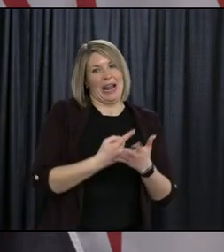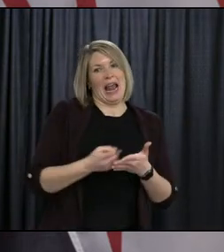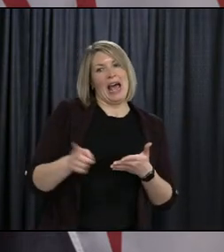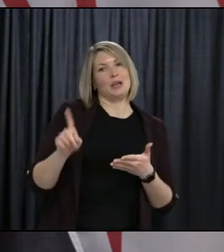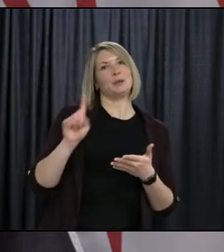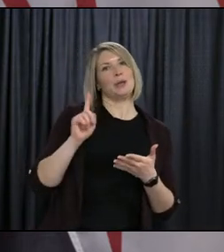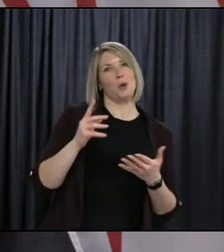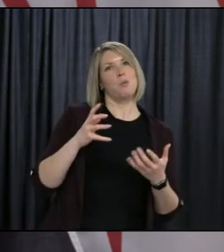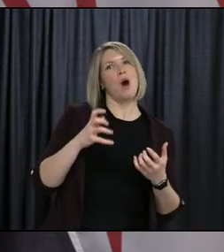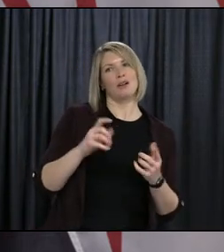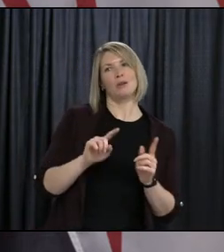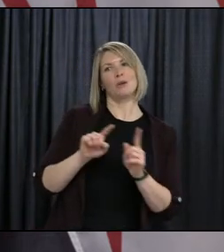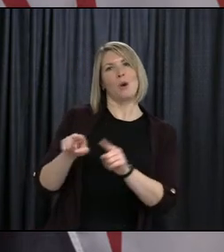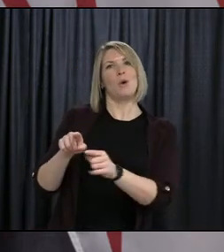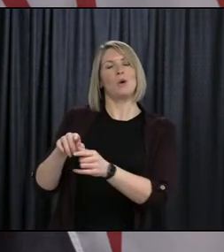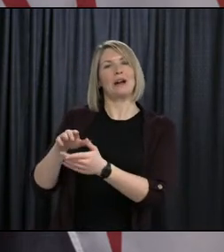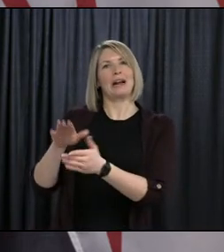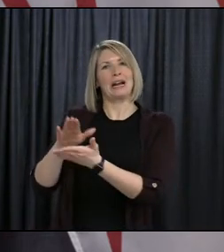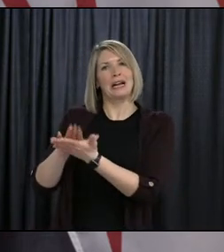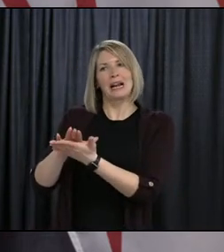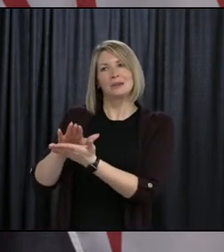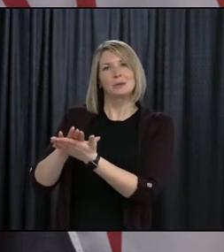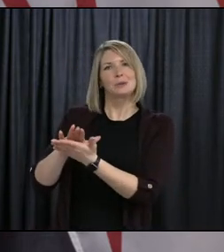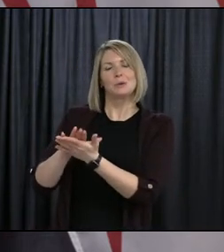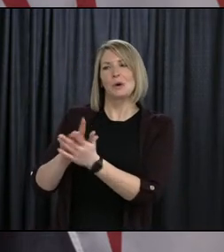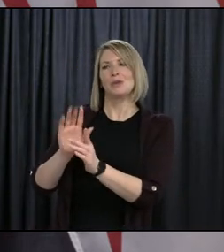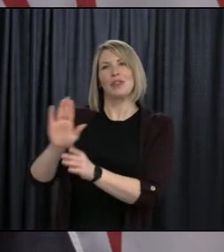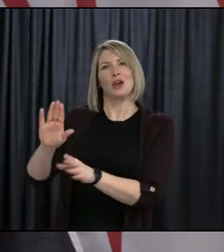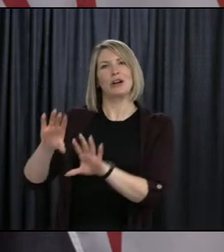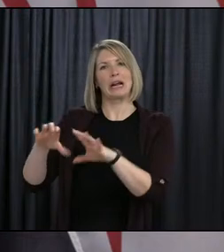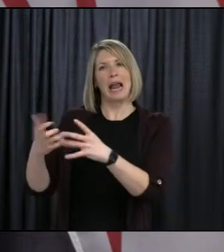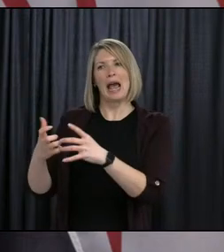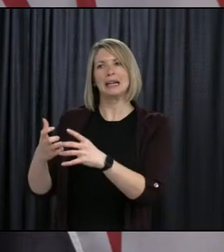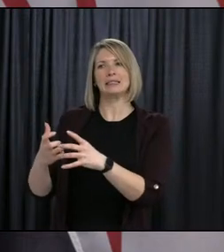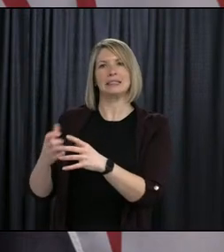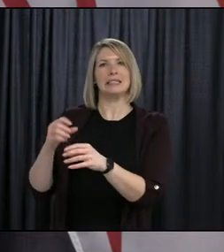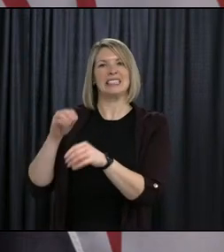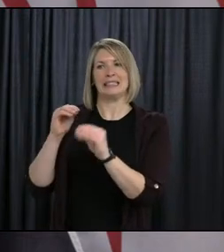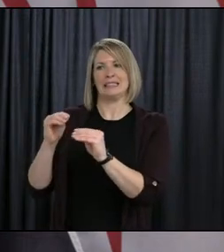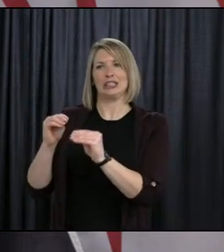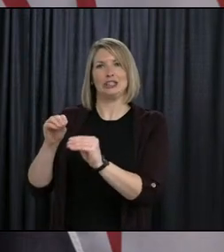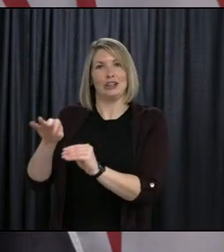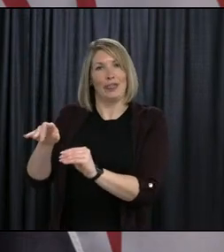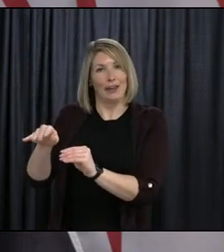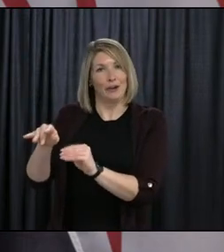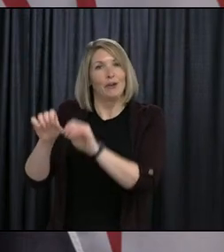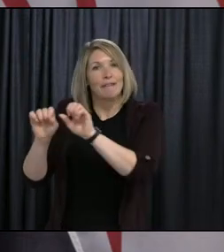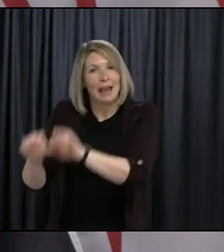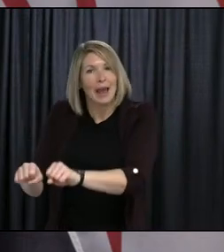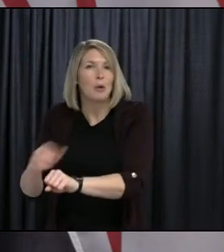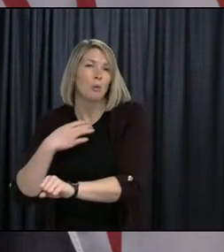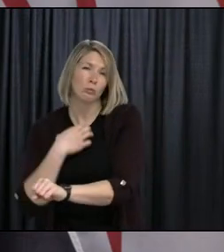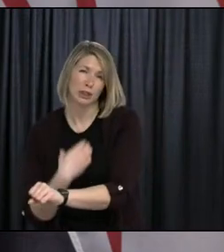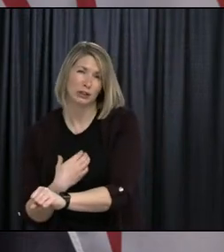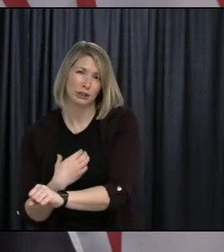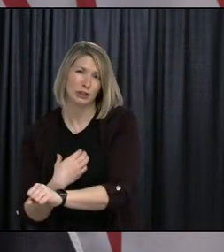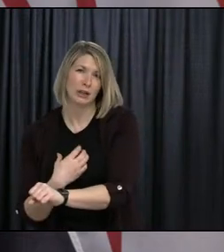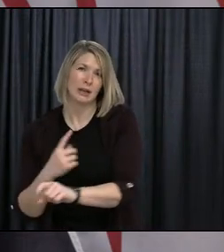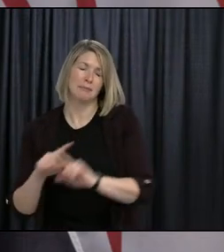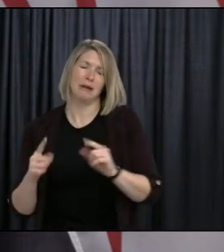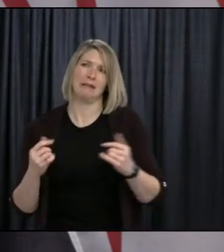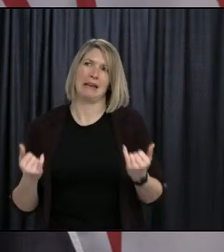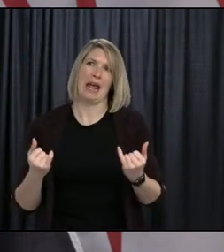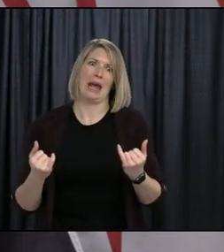that they're used to and have all their smart board and everything there. Given where we are with the new variant, then